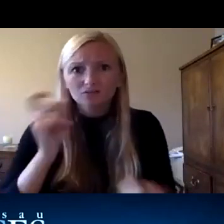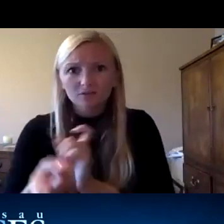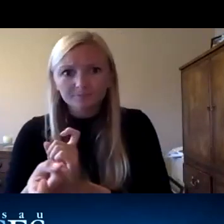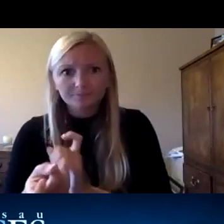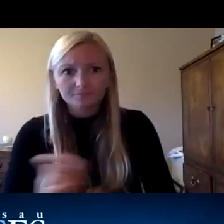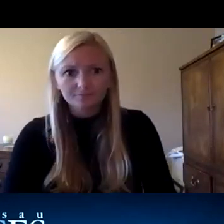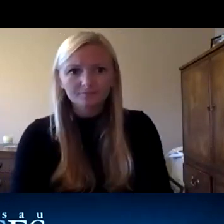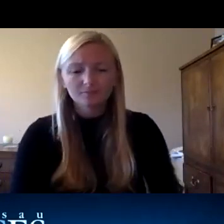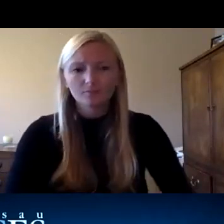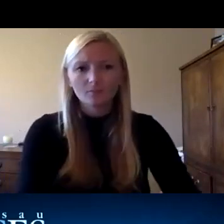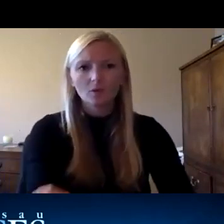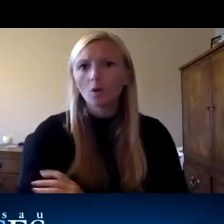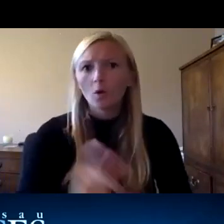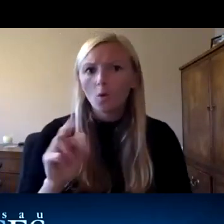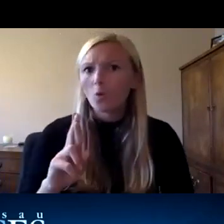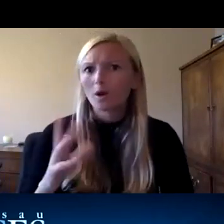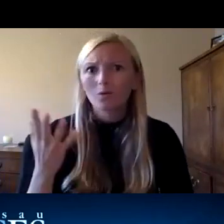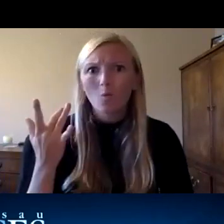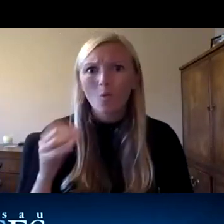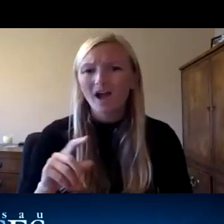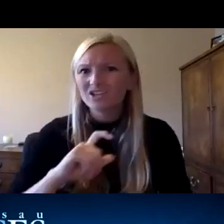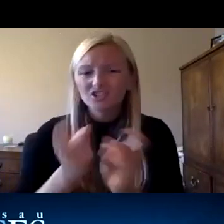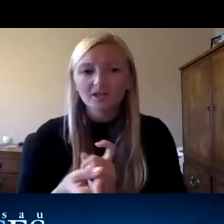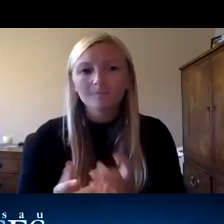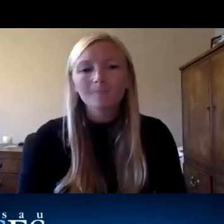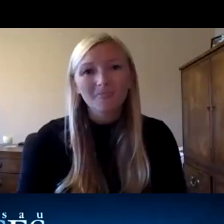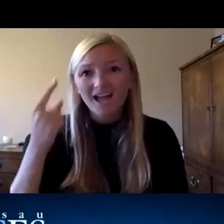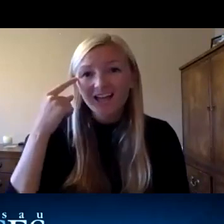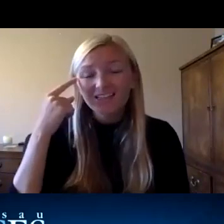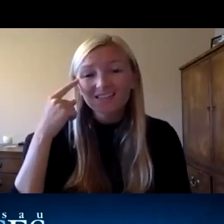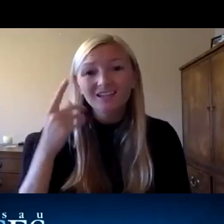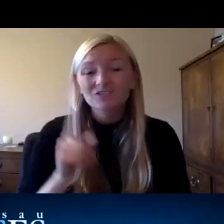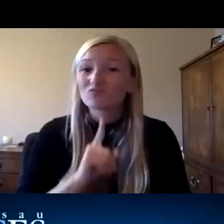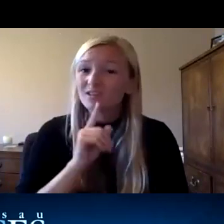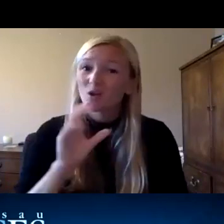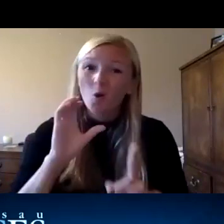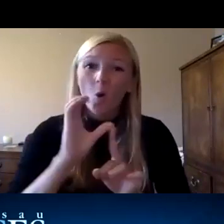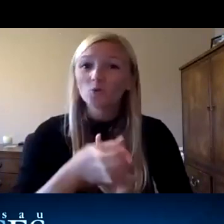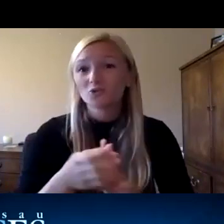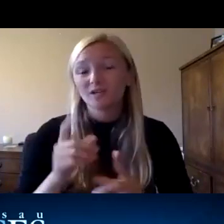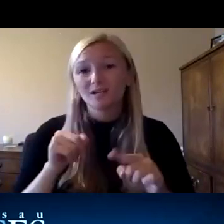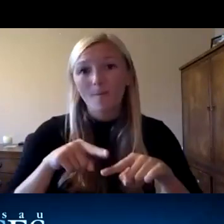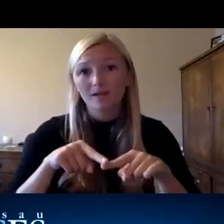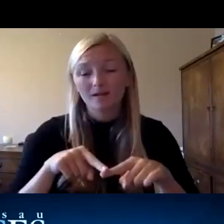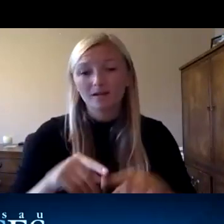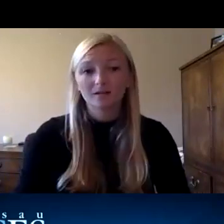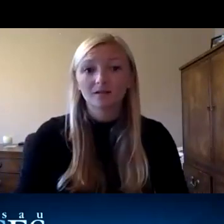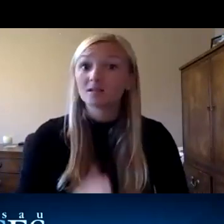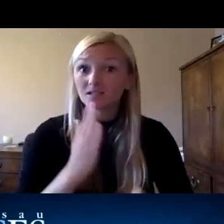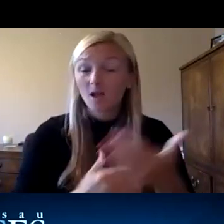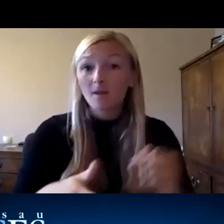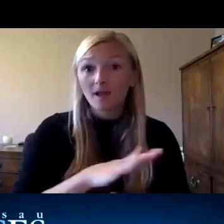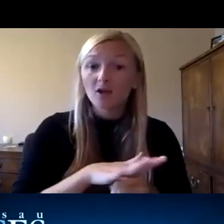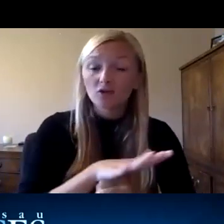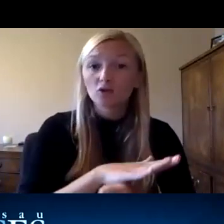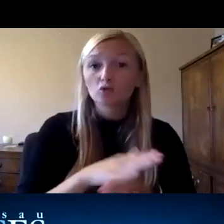to move to something different rather than stay with the way we are and i think again that's going to be really culturally dependent so i think in in some areas for instance in